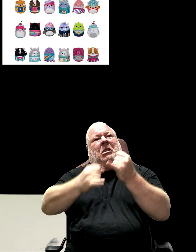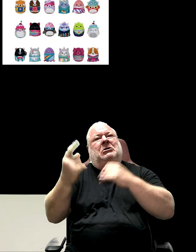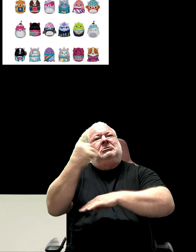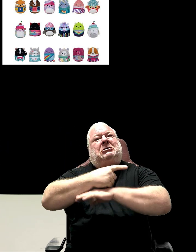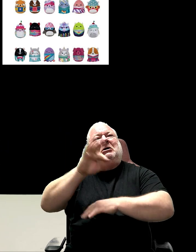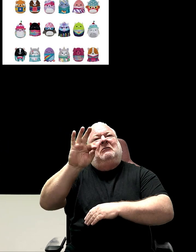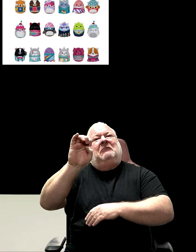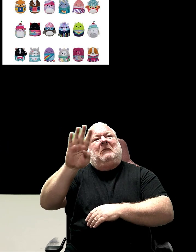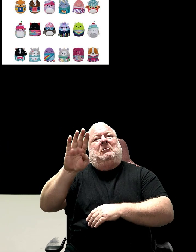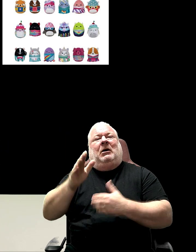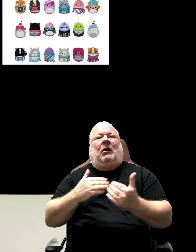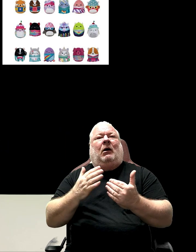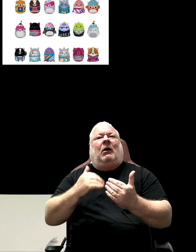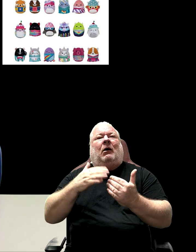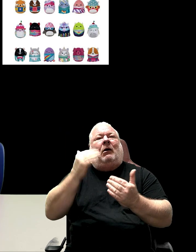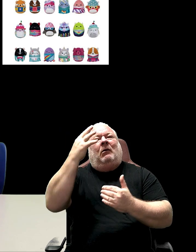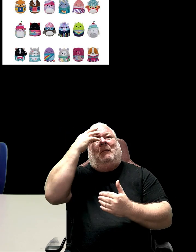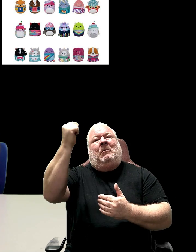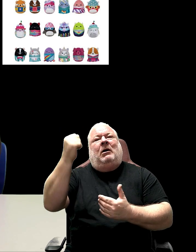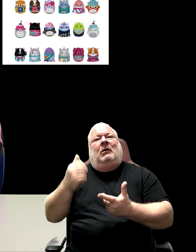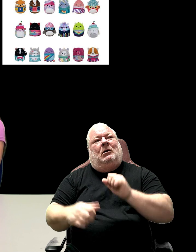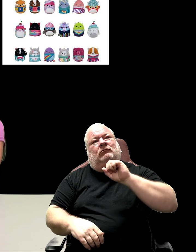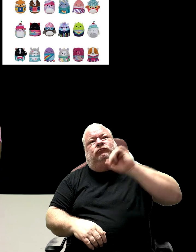the last day of February.